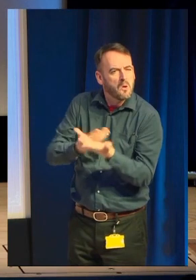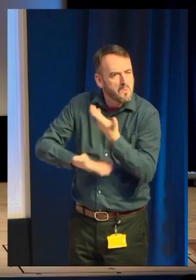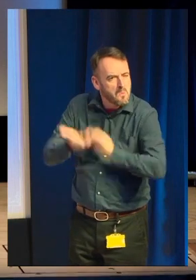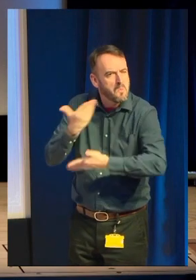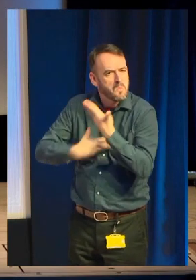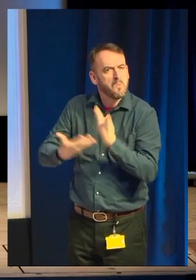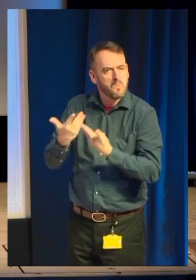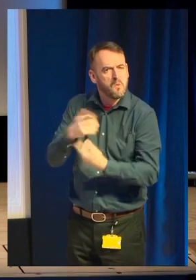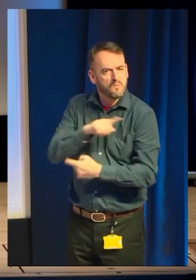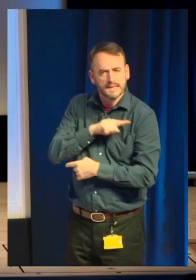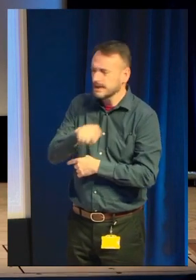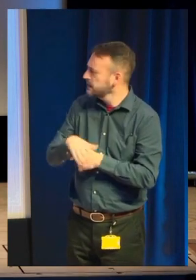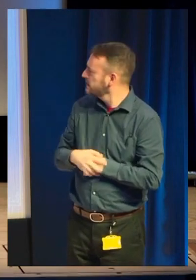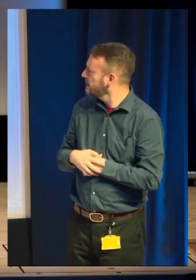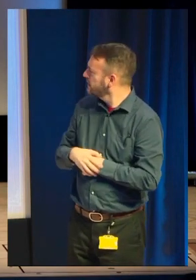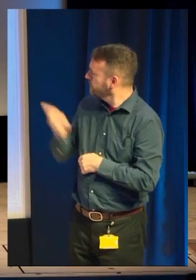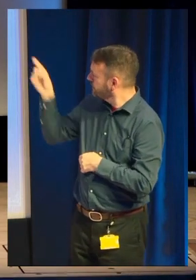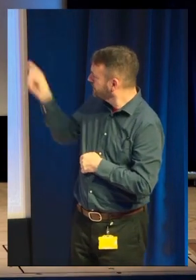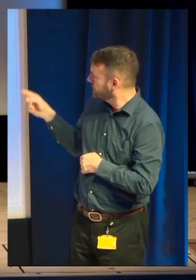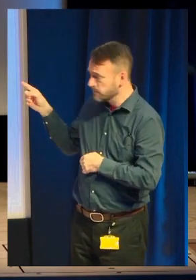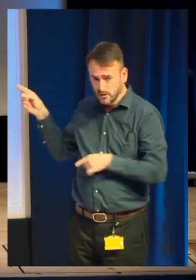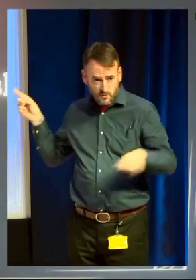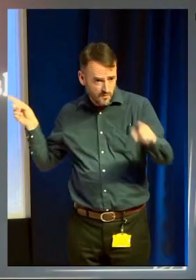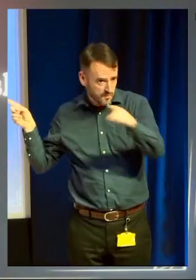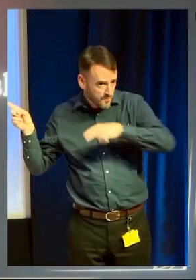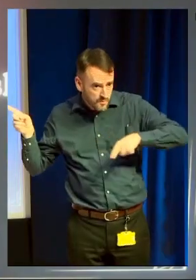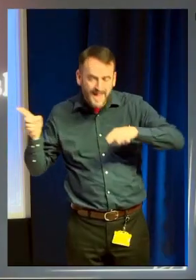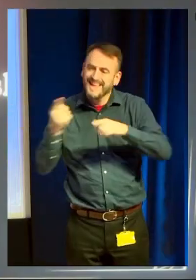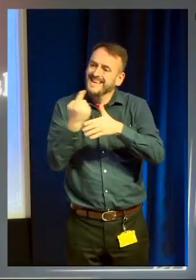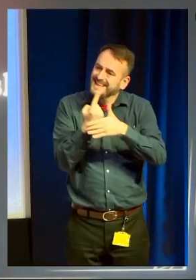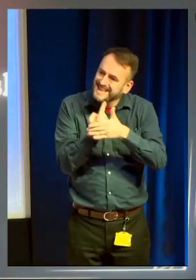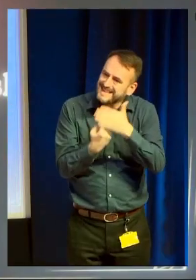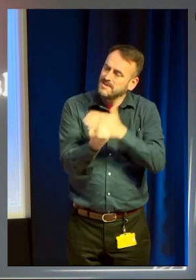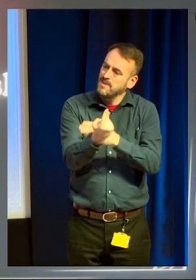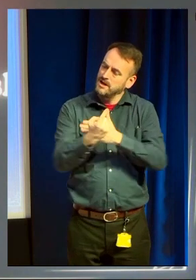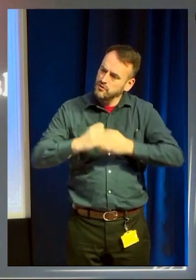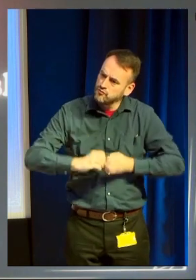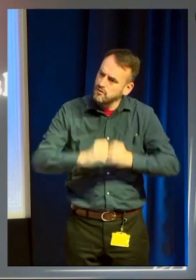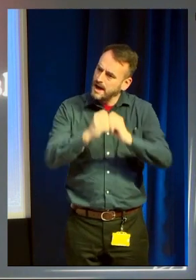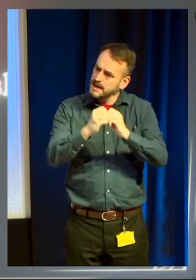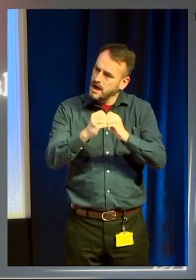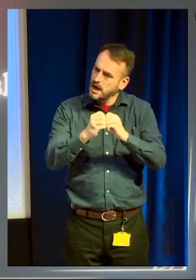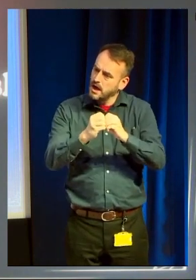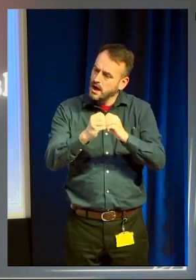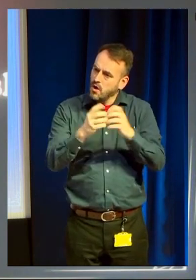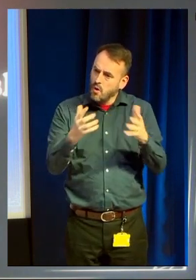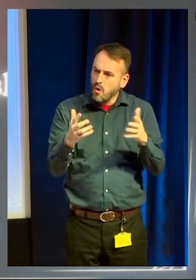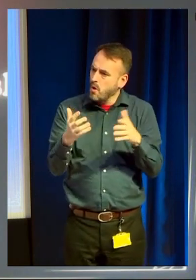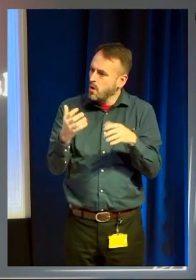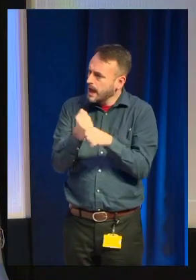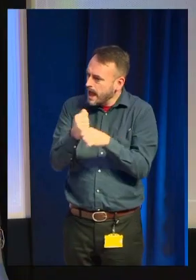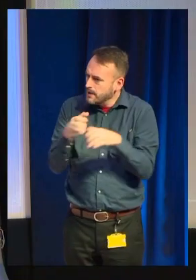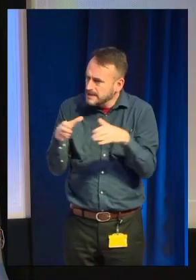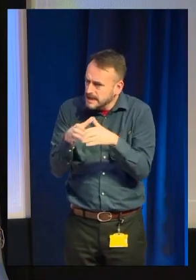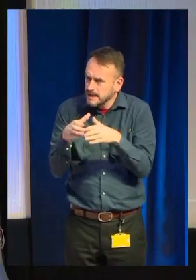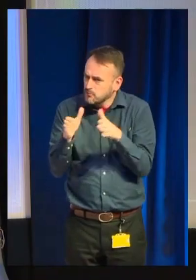And I'm guessing that a lot of people here are independent creators or are making games in a small team. Are you making a game right now? Yeah.